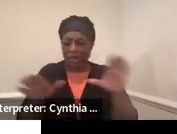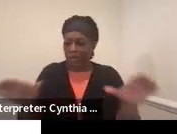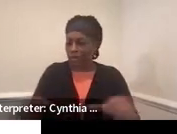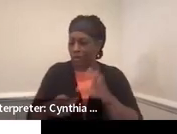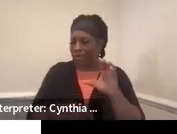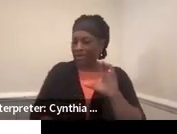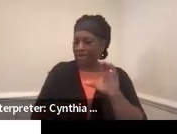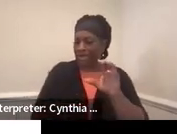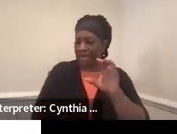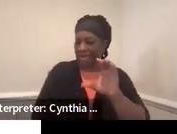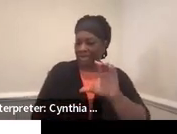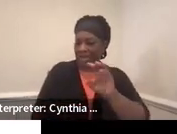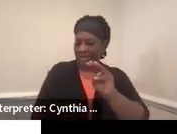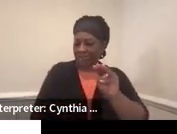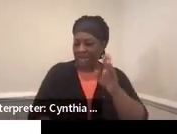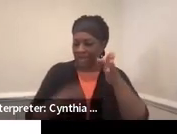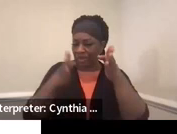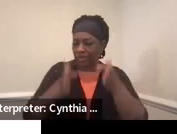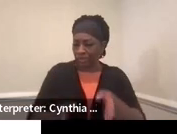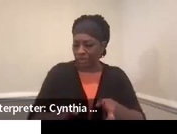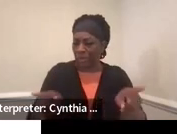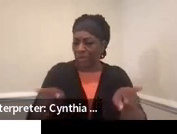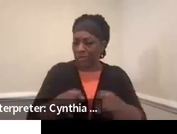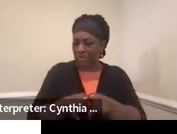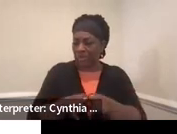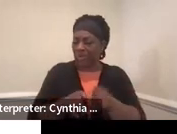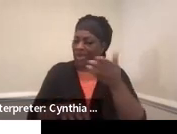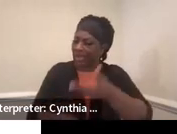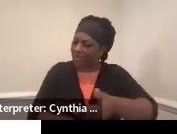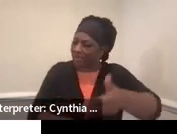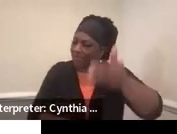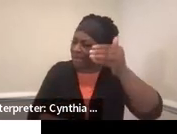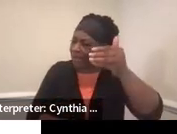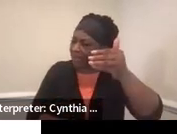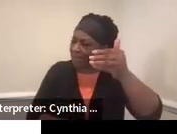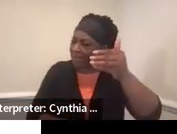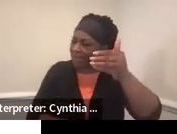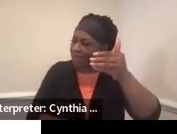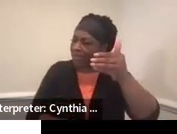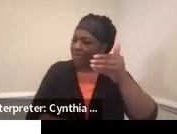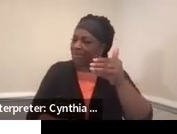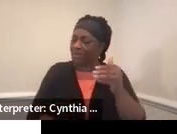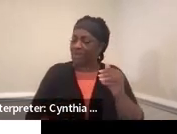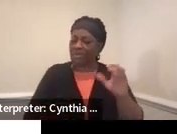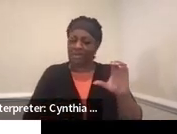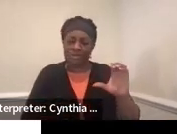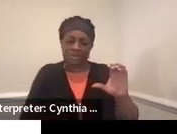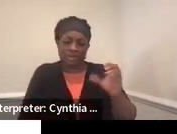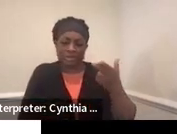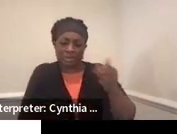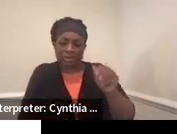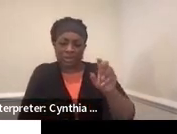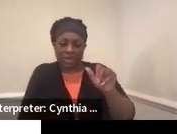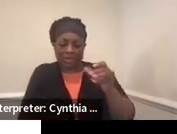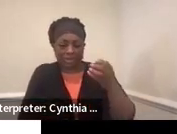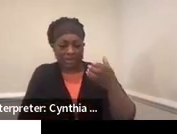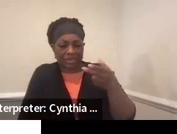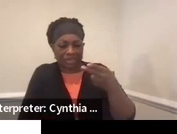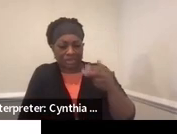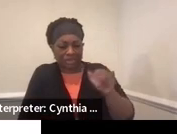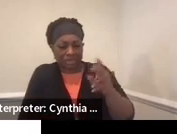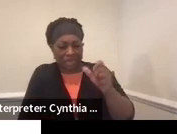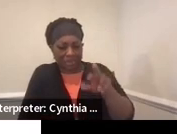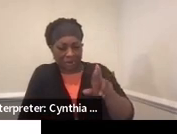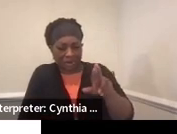managers as well is to invite the Chamber of Commerce or attend a Chamber of